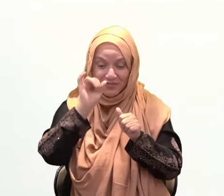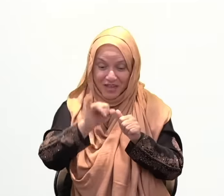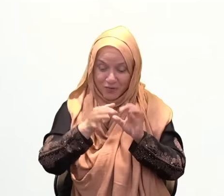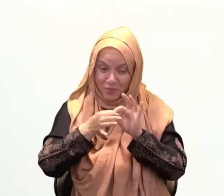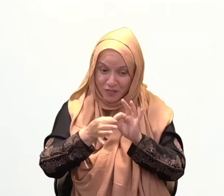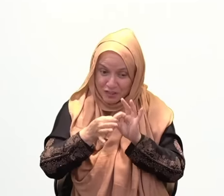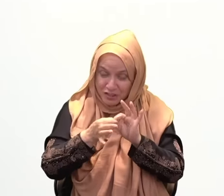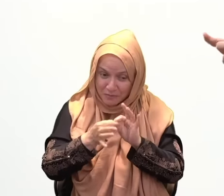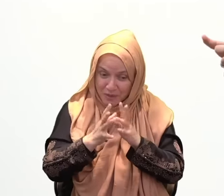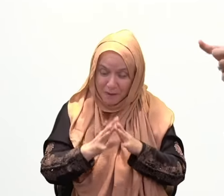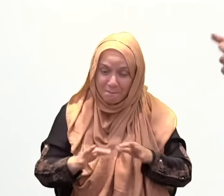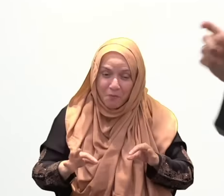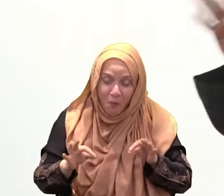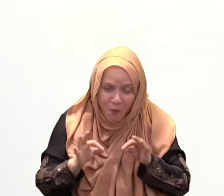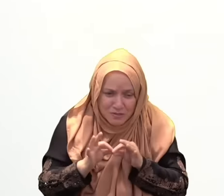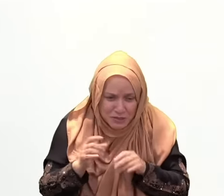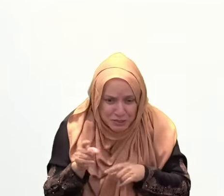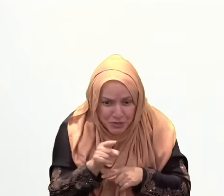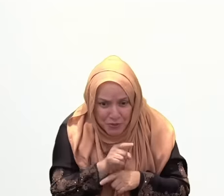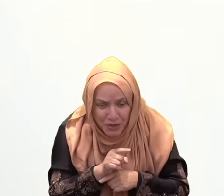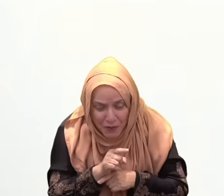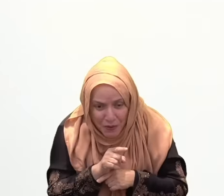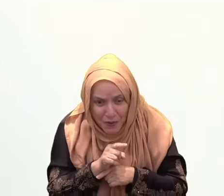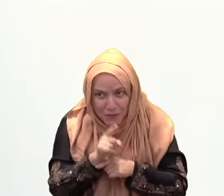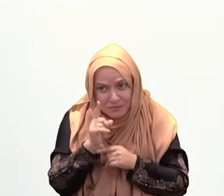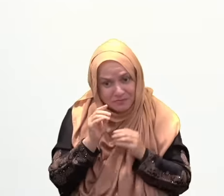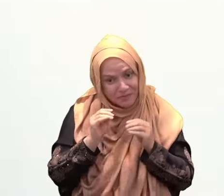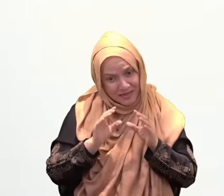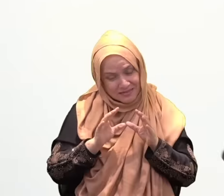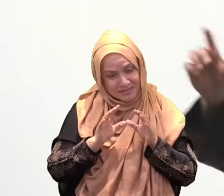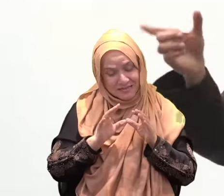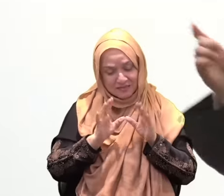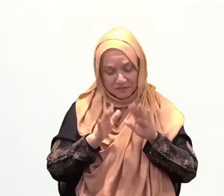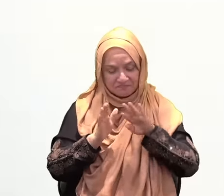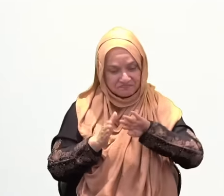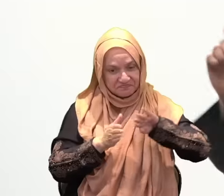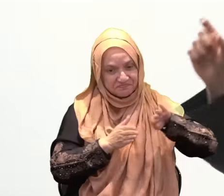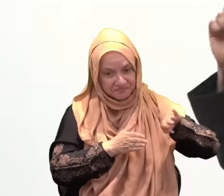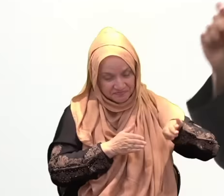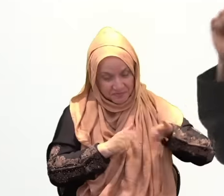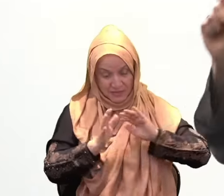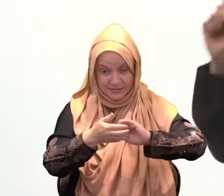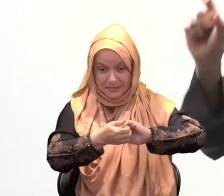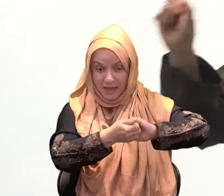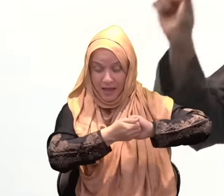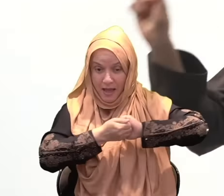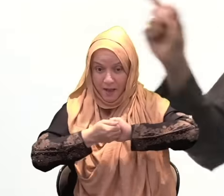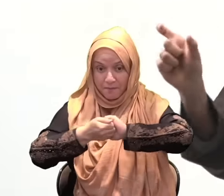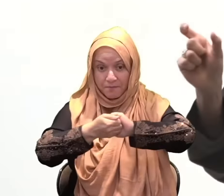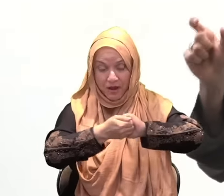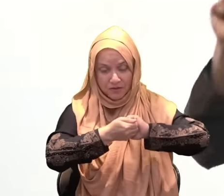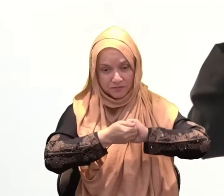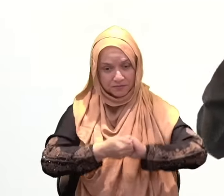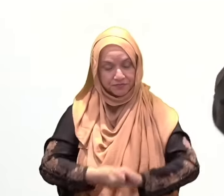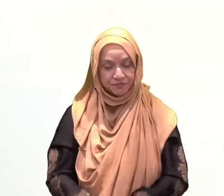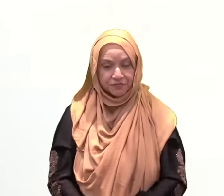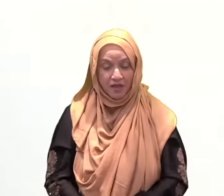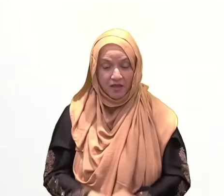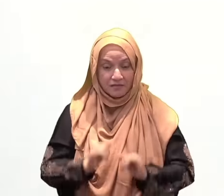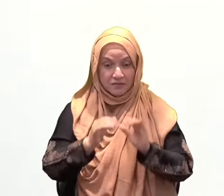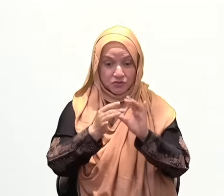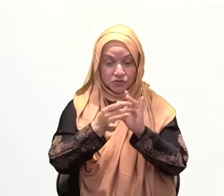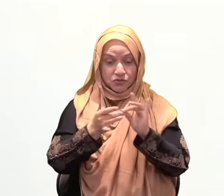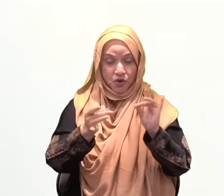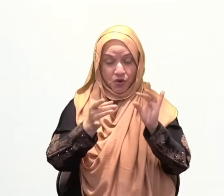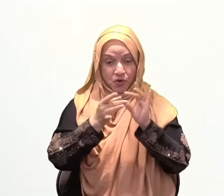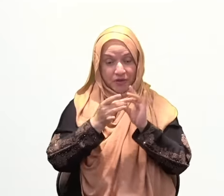His name is Suhail which means easy. Allah just made our affairs easy for us. Something good is going to come out of this. Just look at